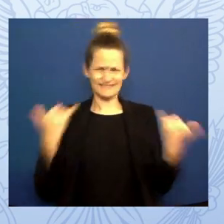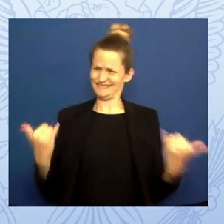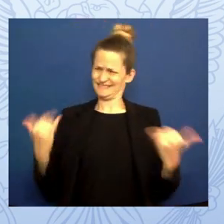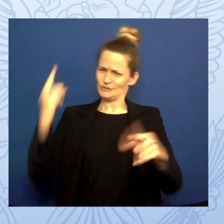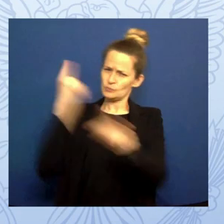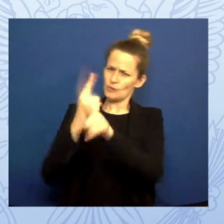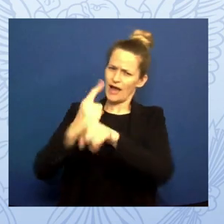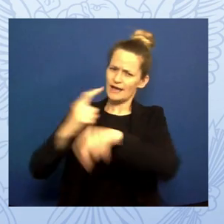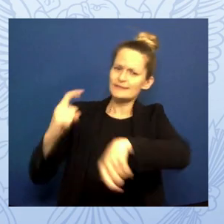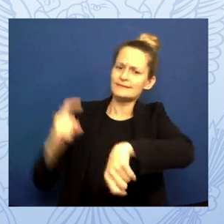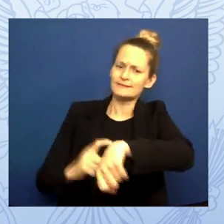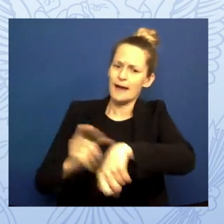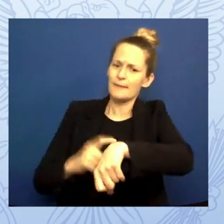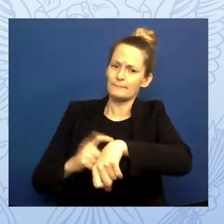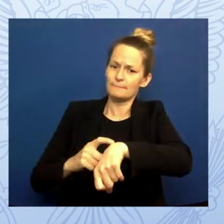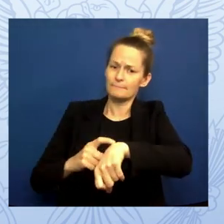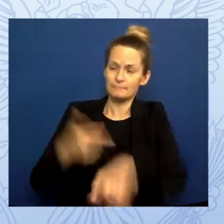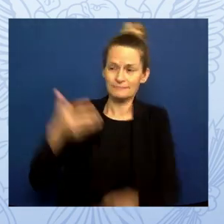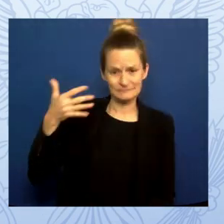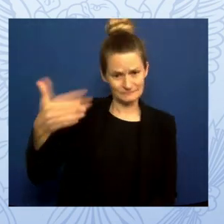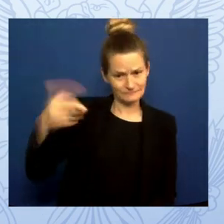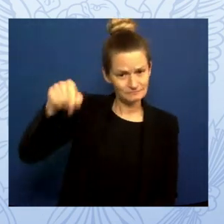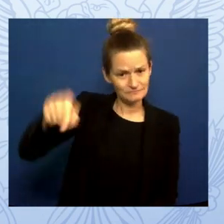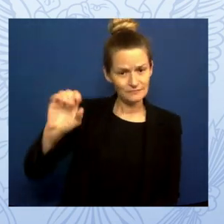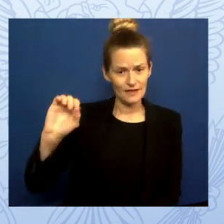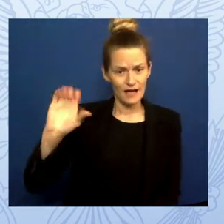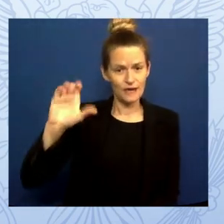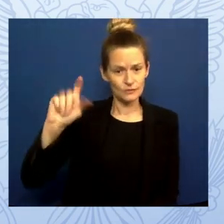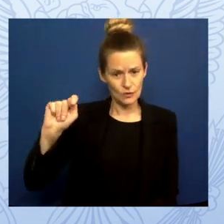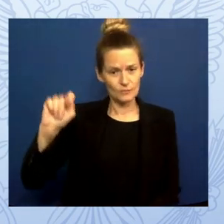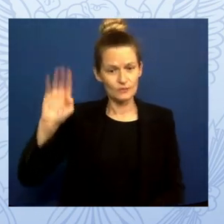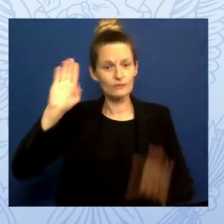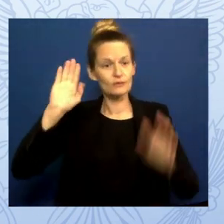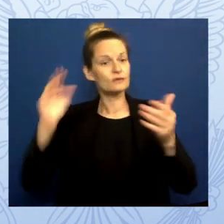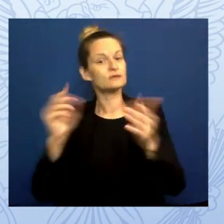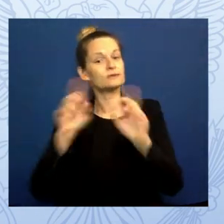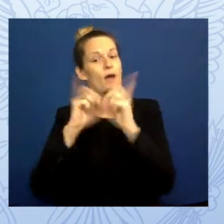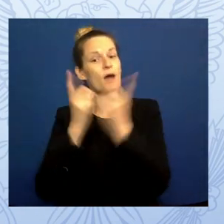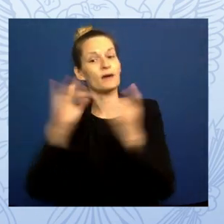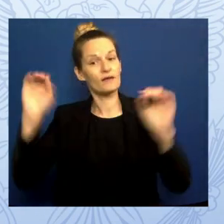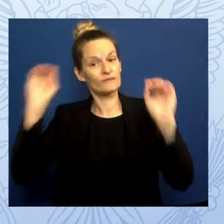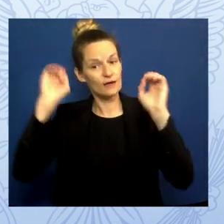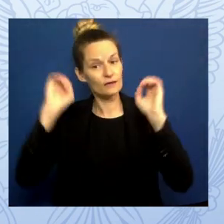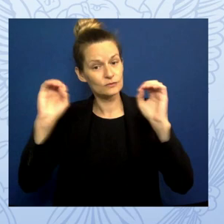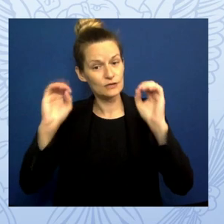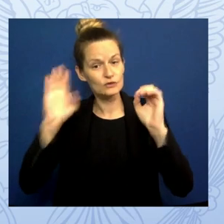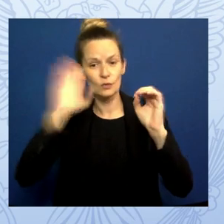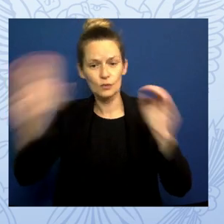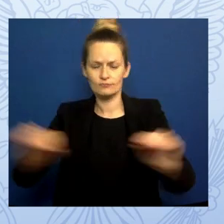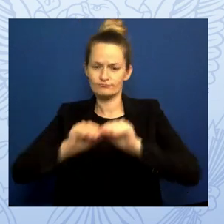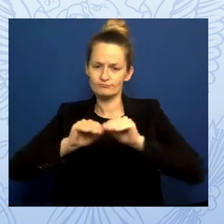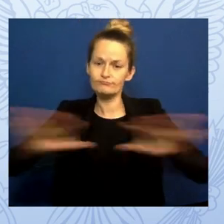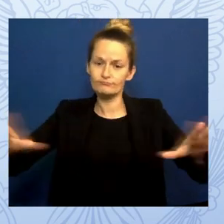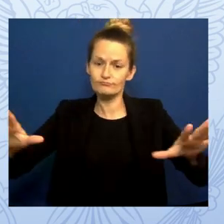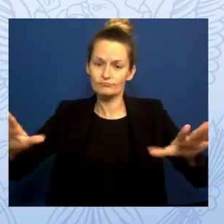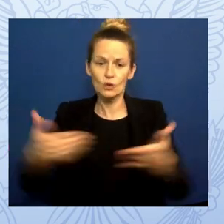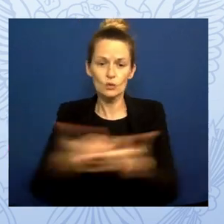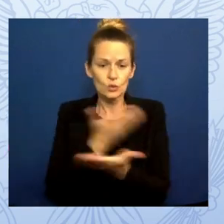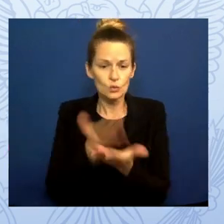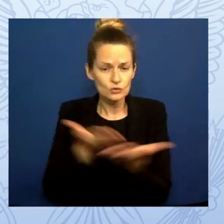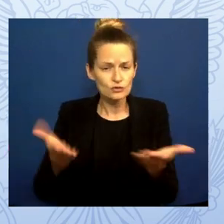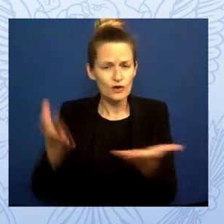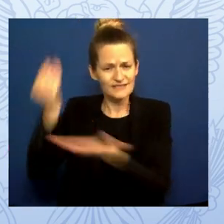Education released new resources and evidence-based recommendations for educators like